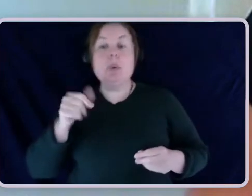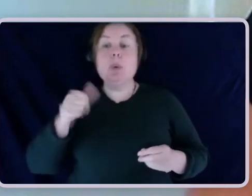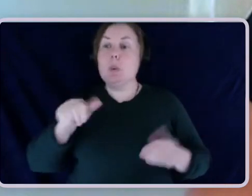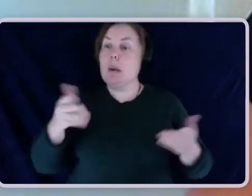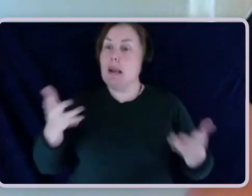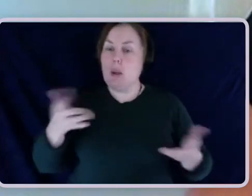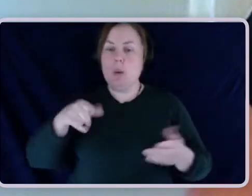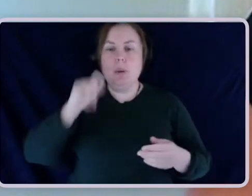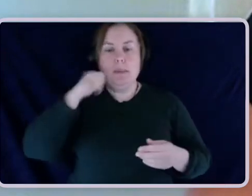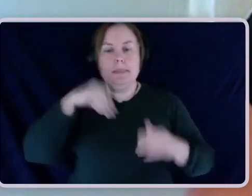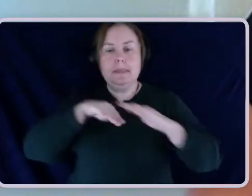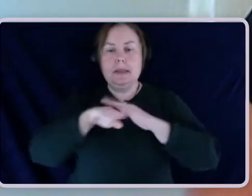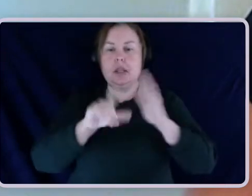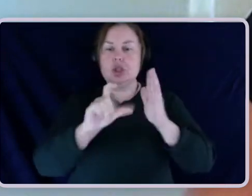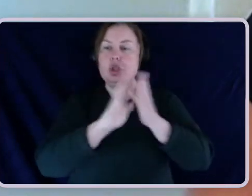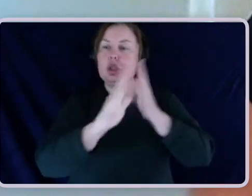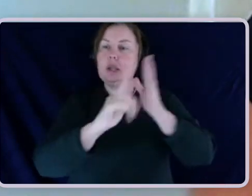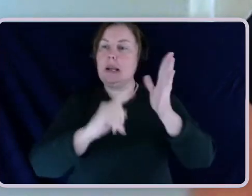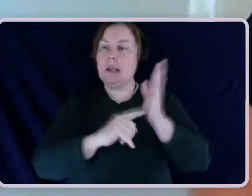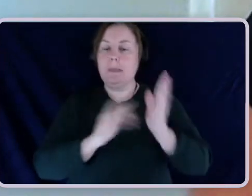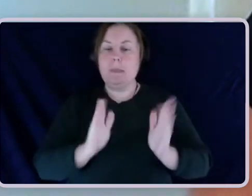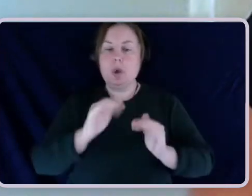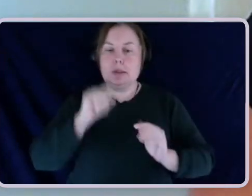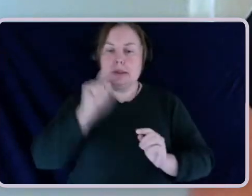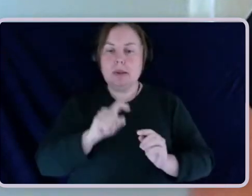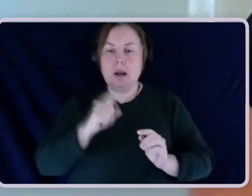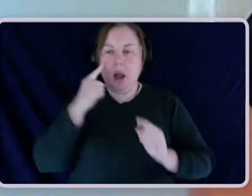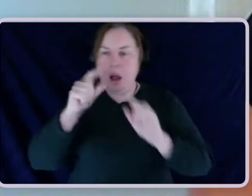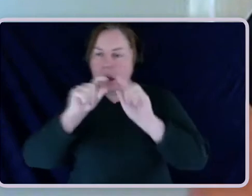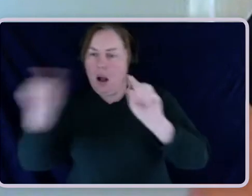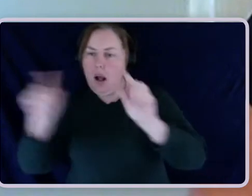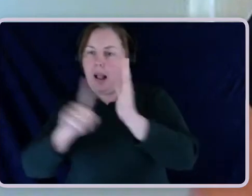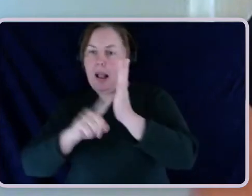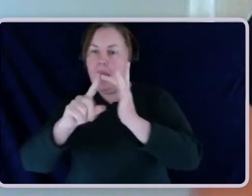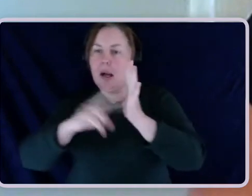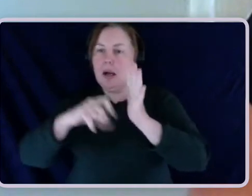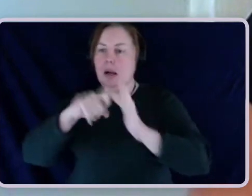you will see a link that you can click to access the closed captioning in a separate browser.